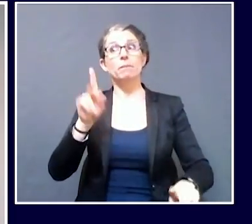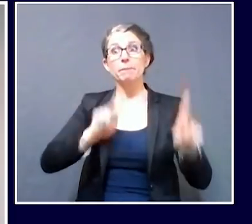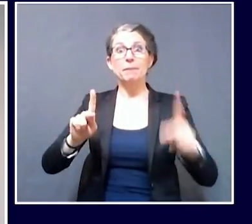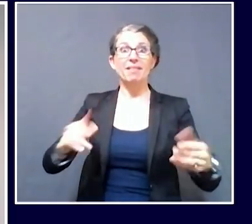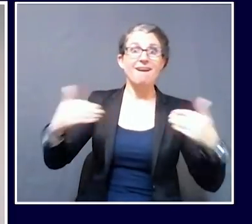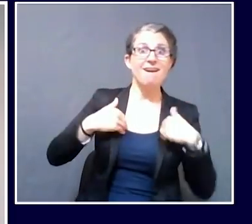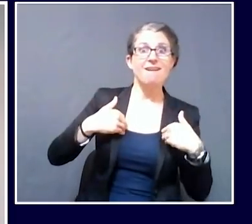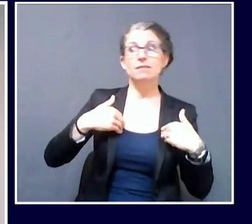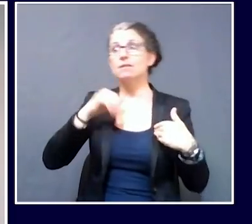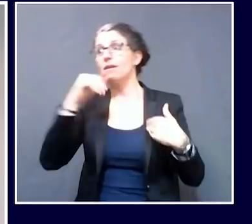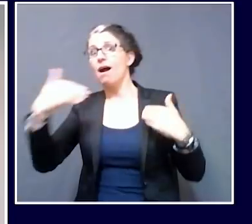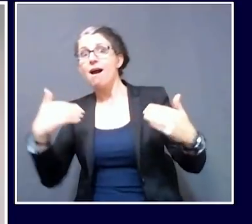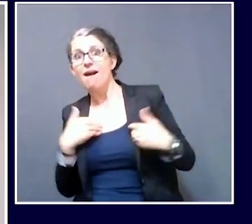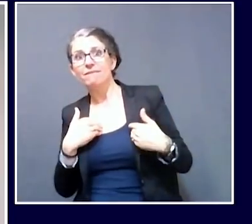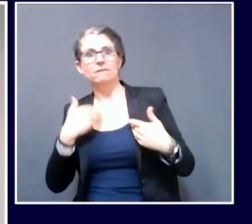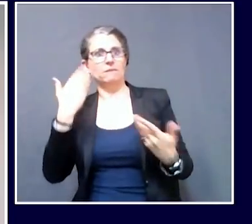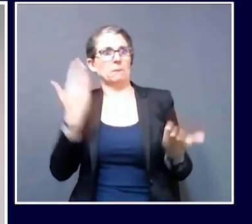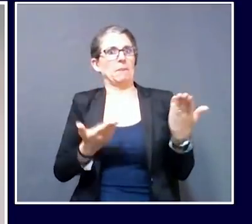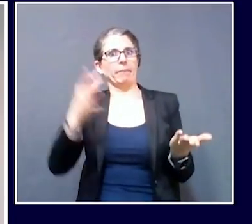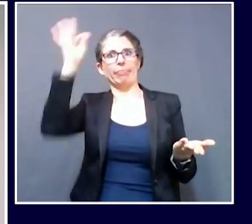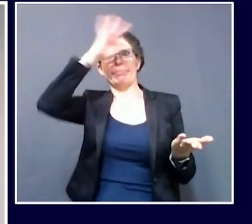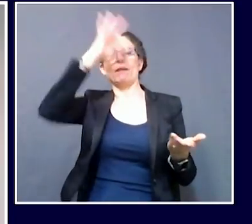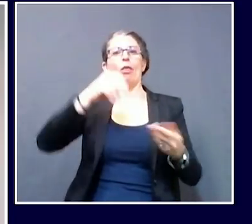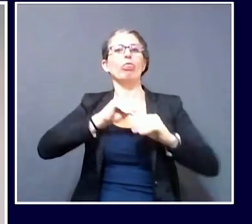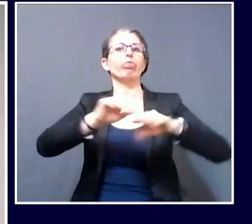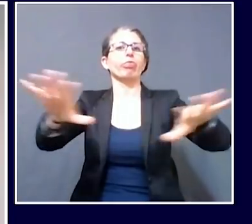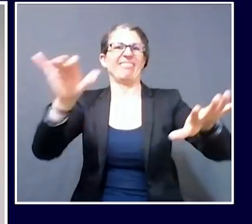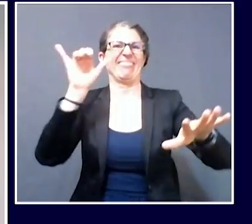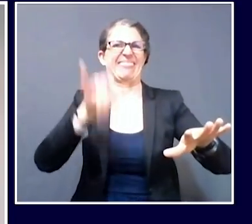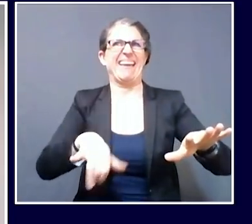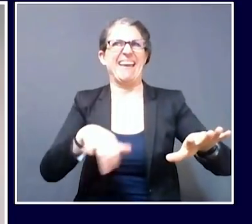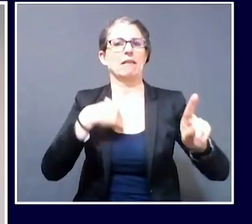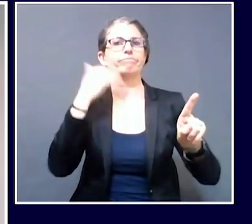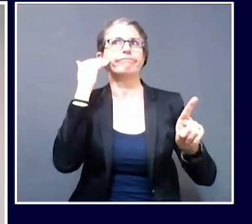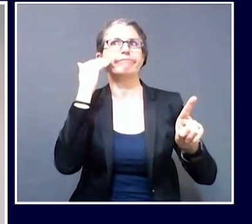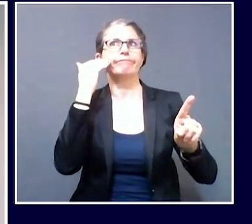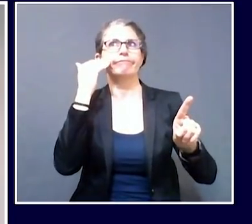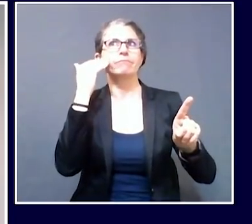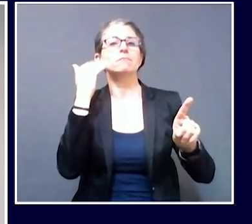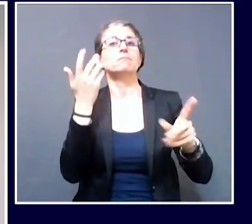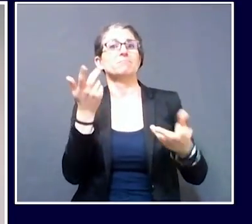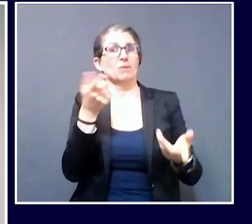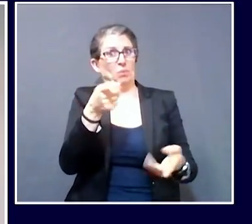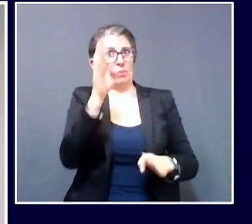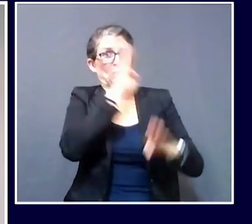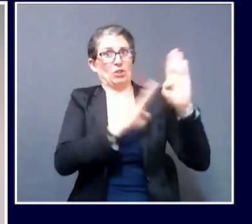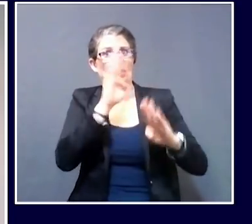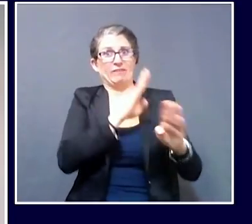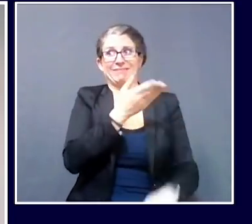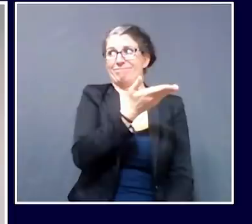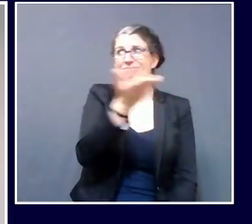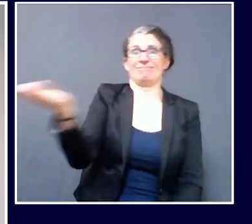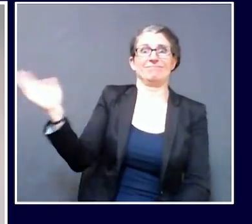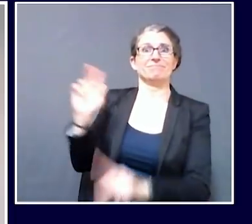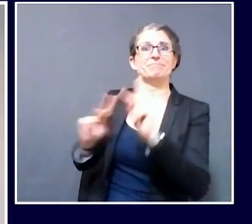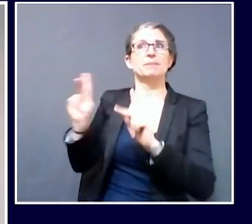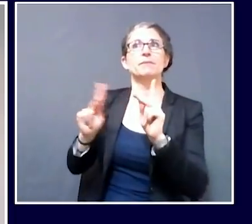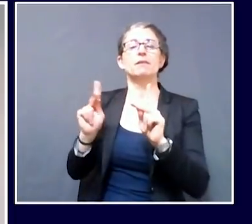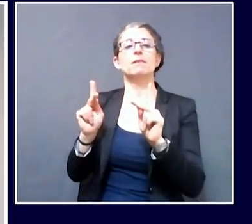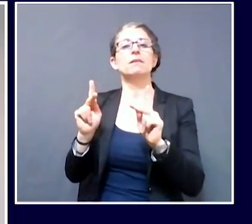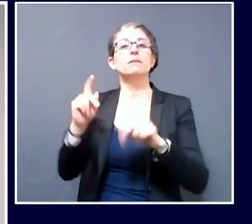I've just been wondering if you're concerned that people just be less compliant than they were in the early going of this.